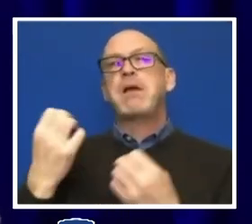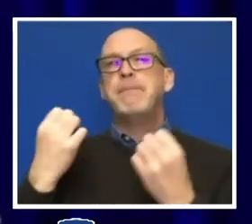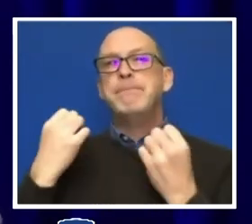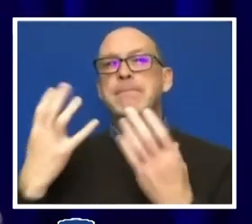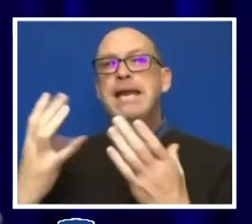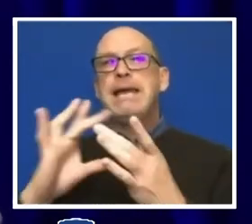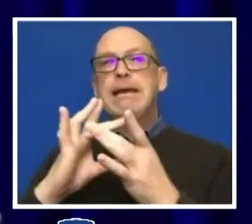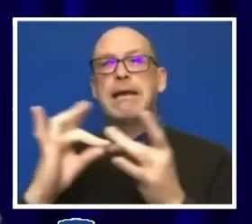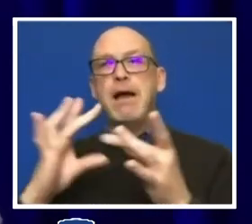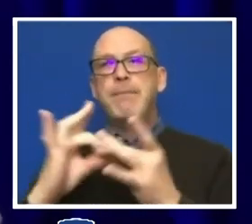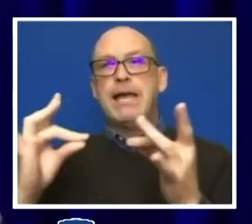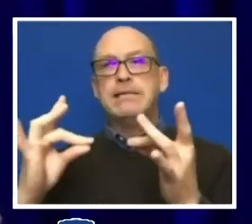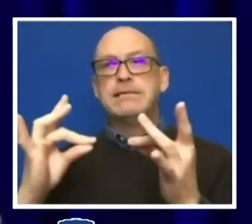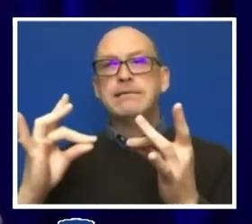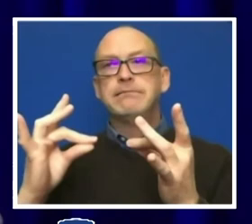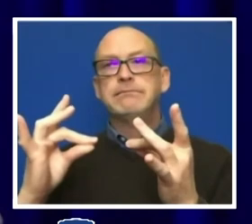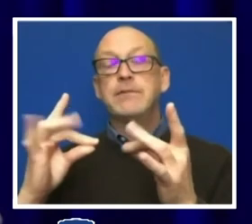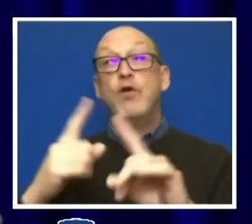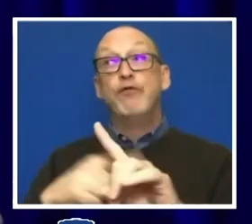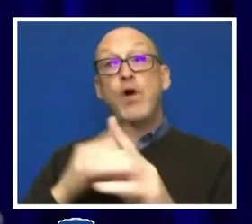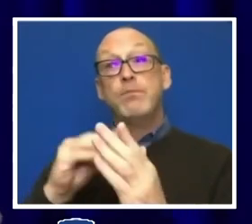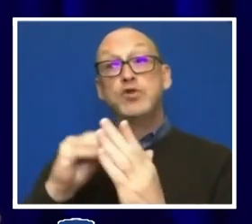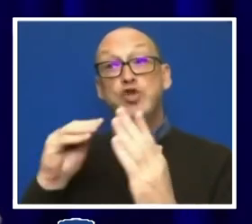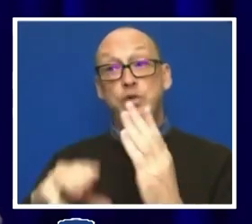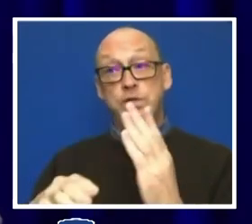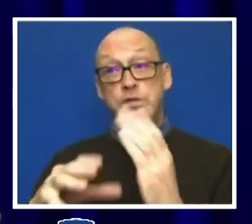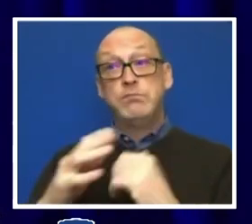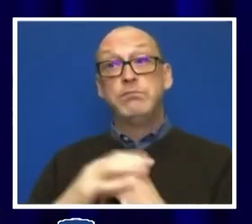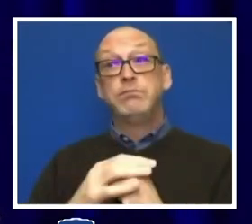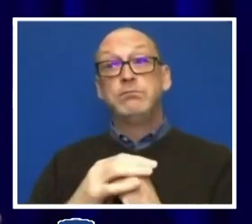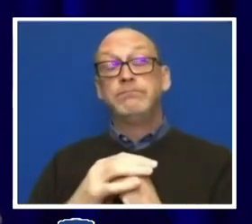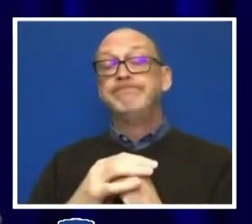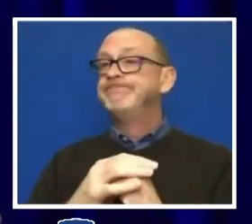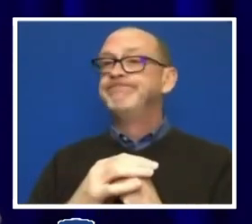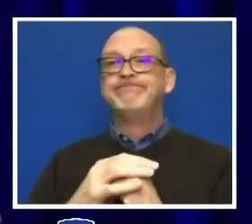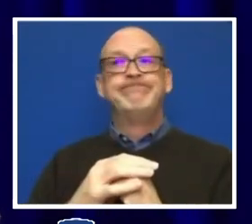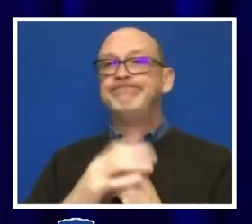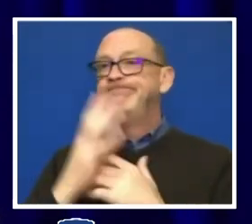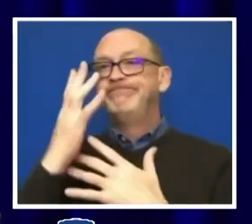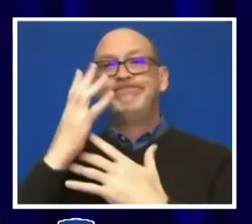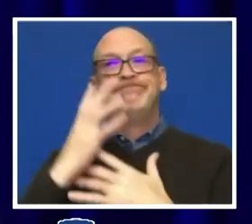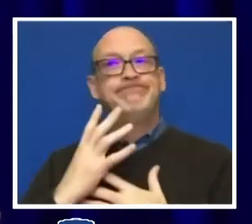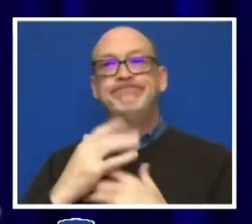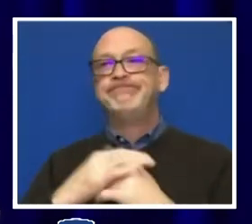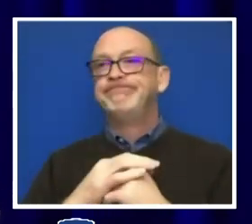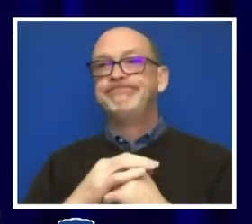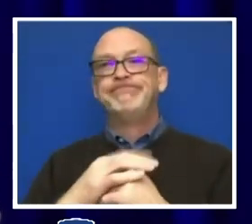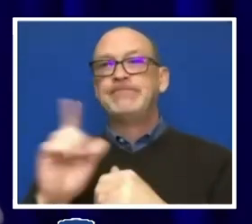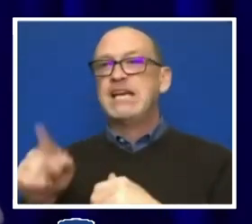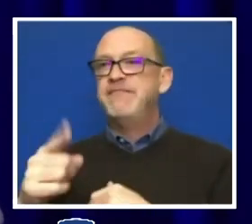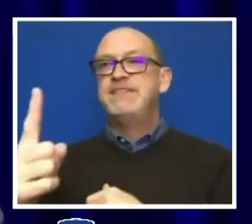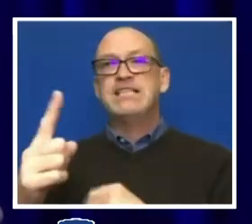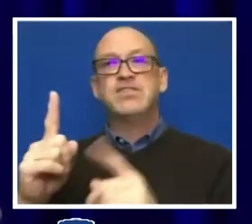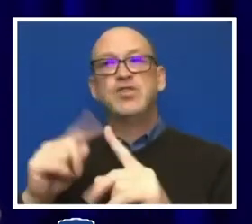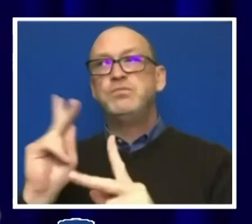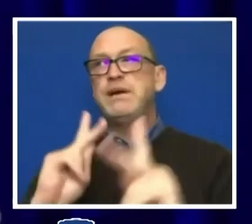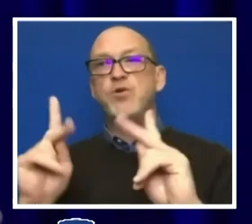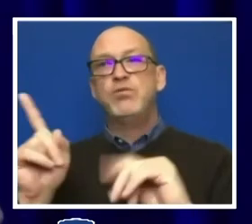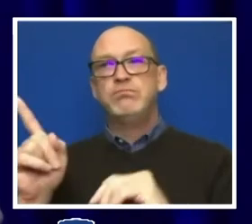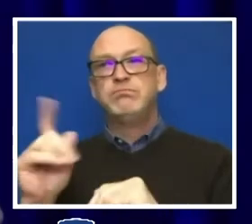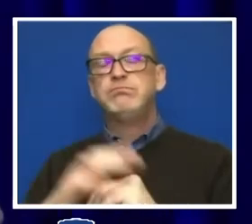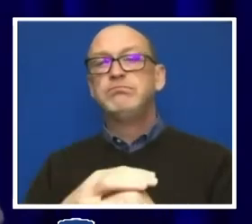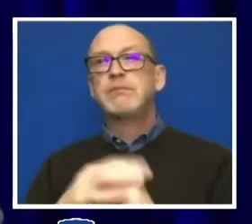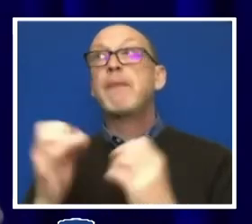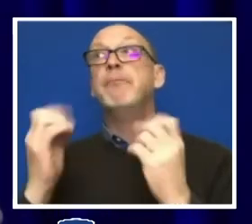were made by students that were unfortunate and offensive to some, to many.